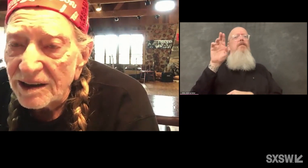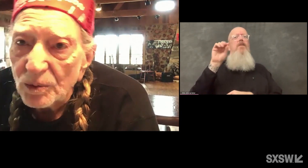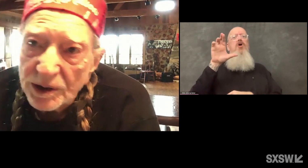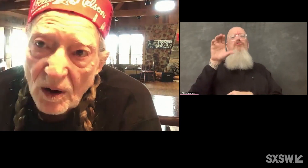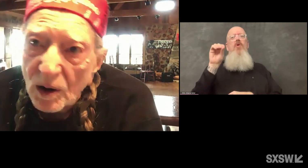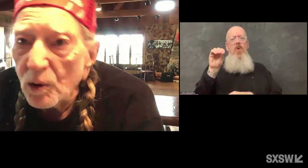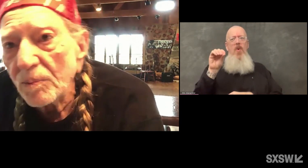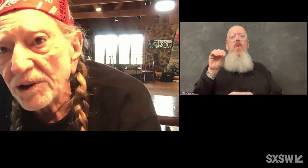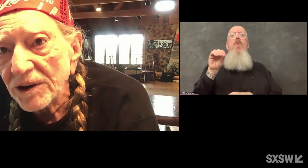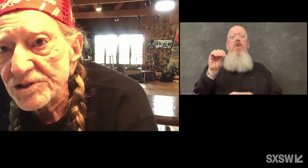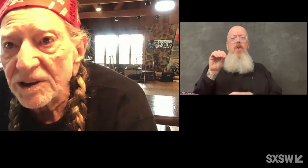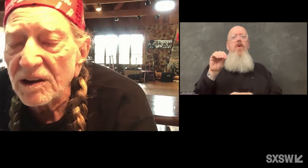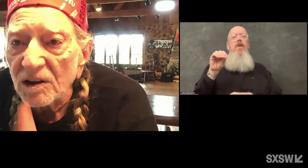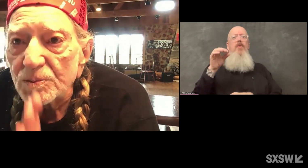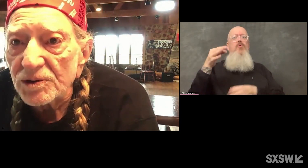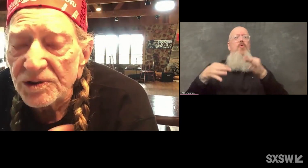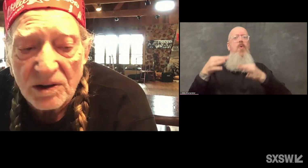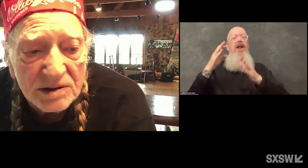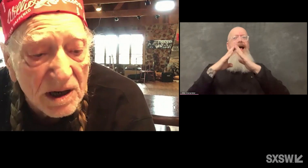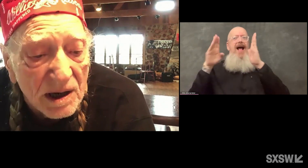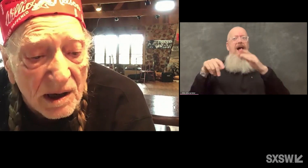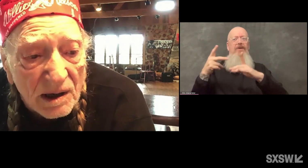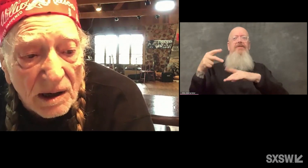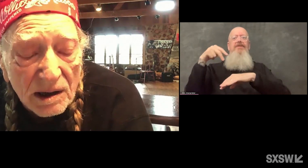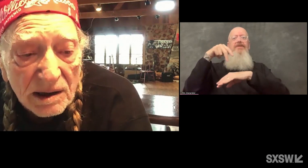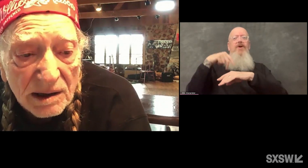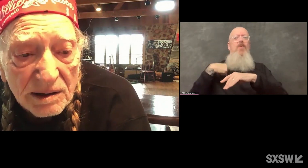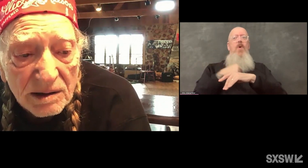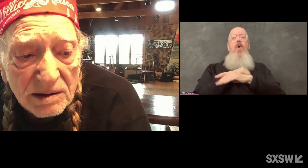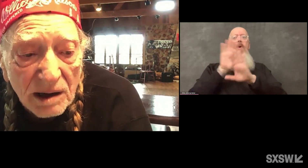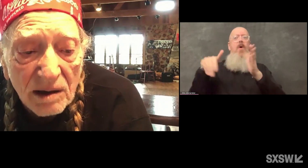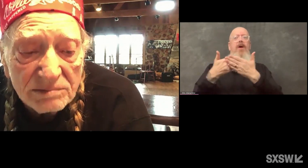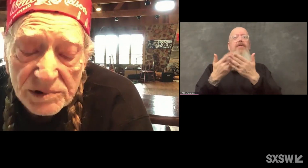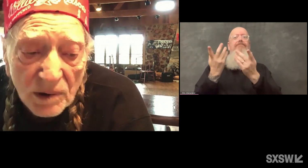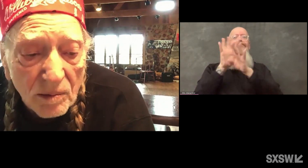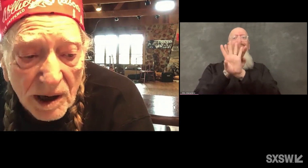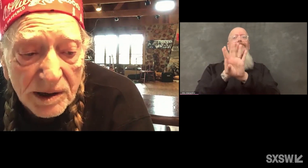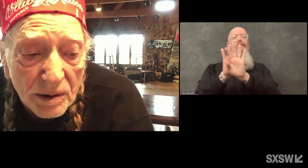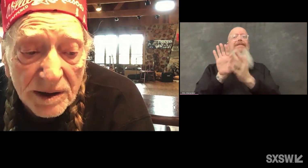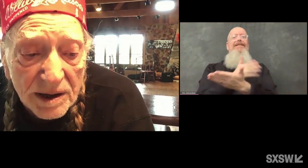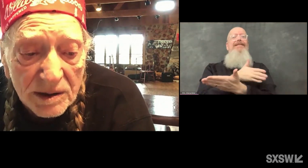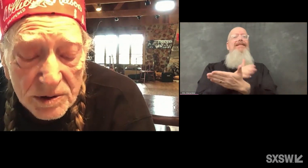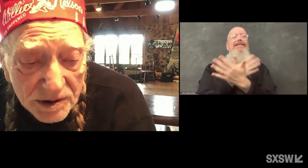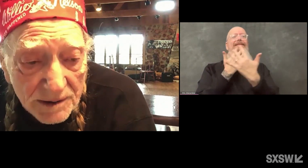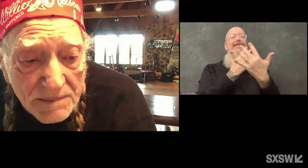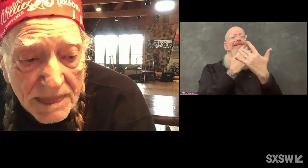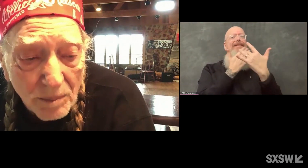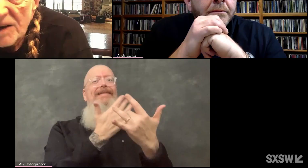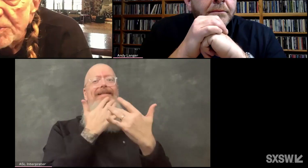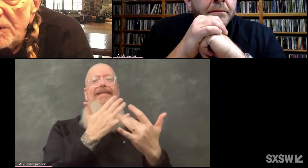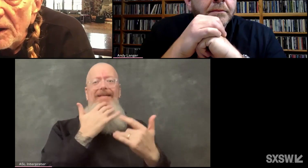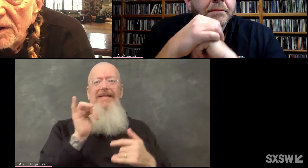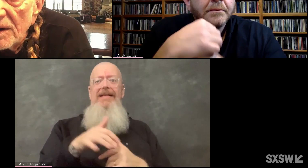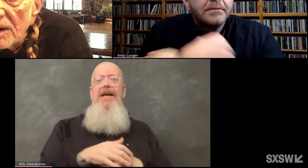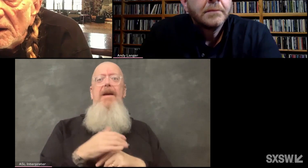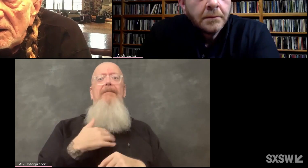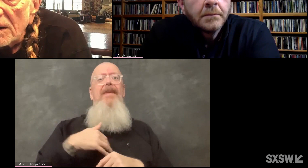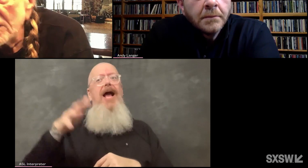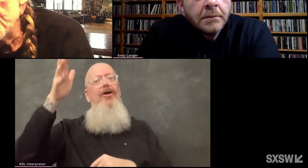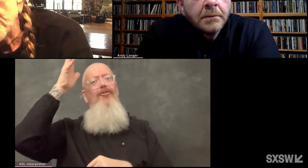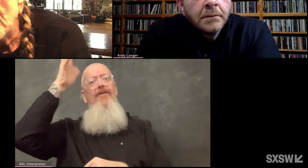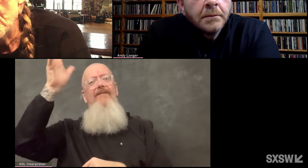singing and we'd all go up there and sing gospel songs. And, you know, my granddad was a blacksmith